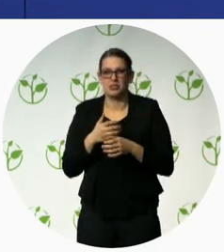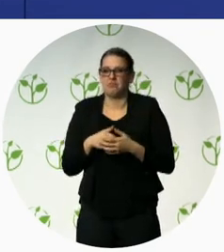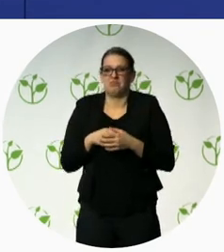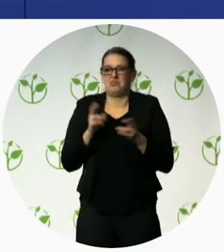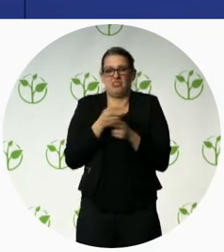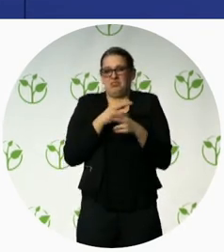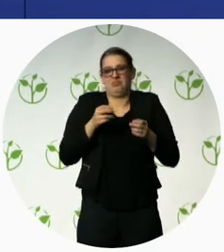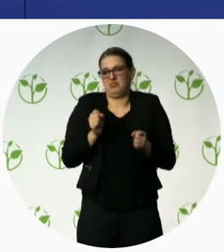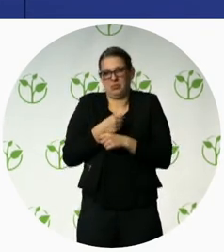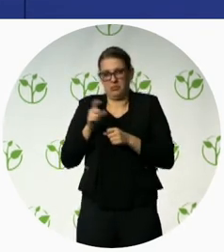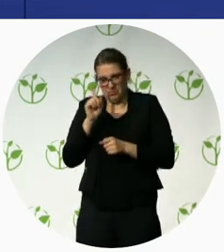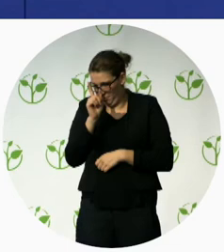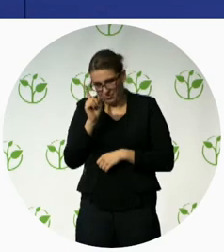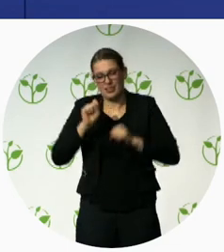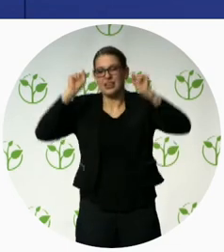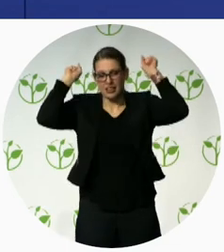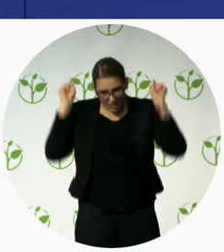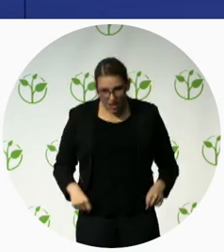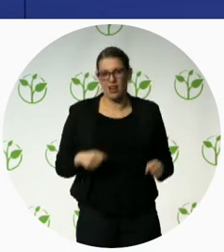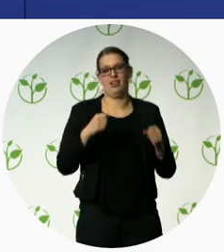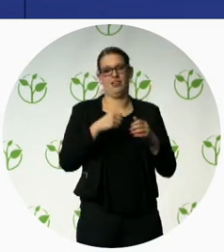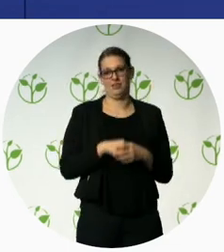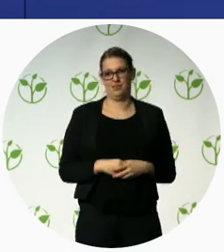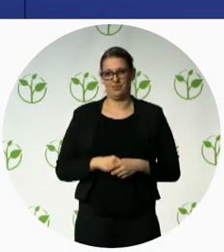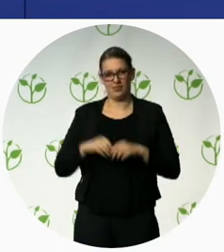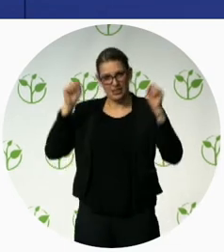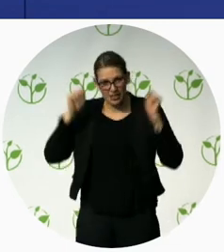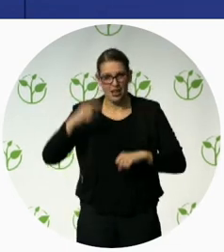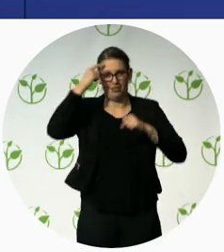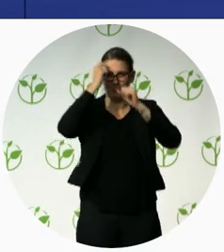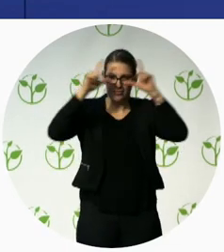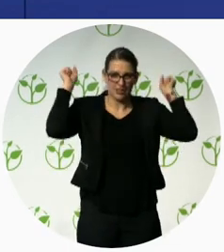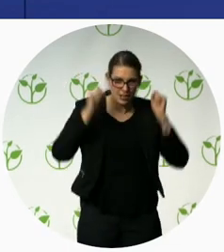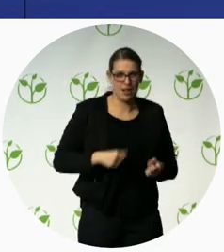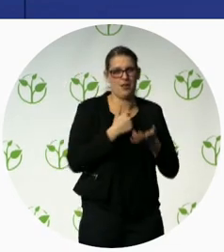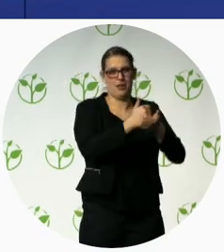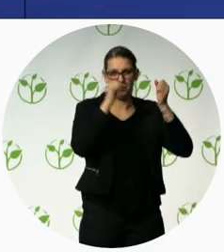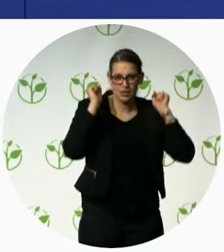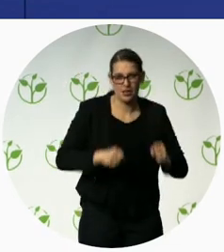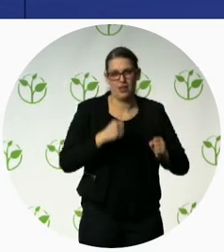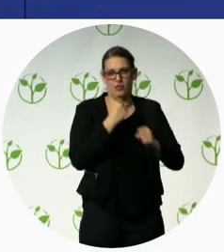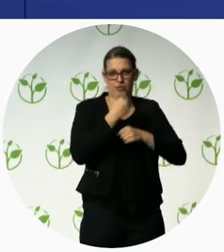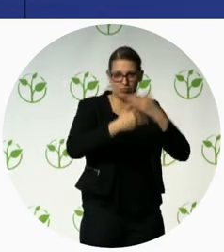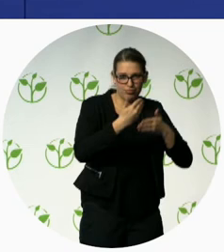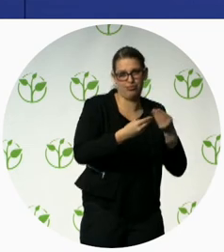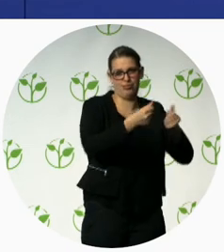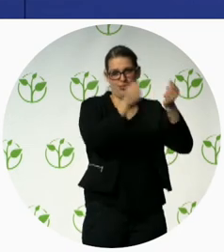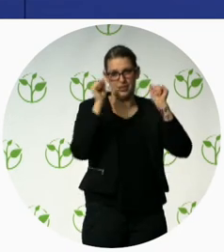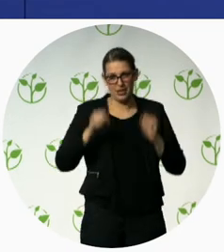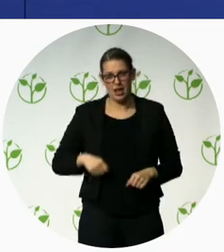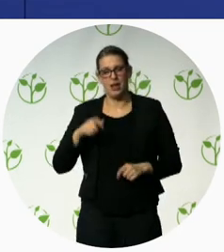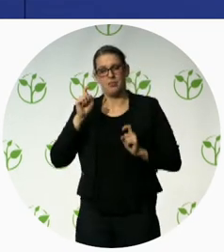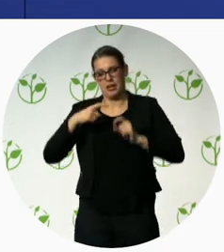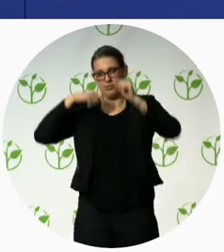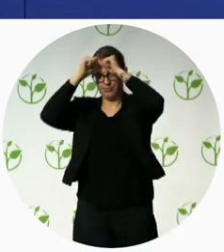do it. We can do it. Because you can if you think you can. And I don't think there should be anything stopping